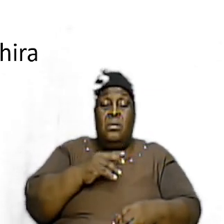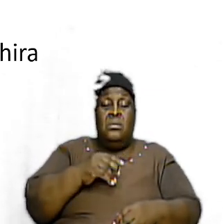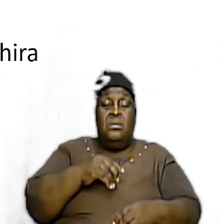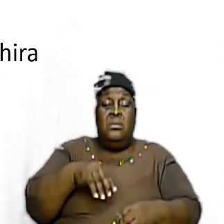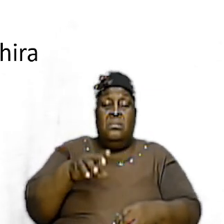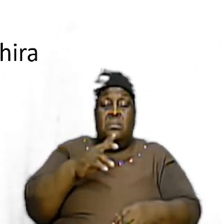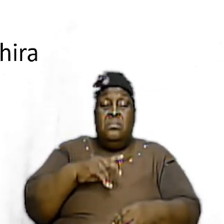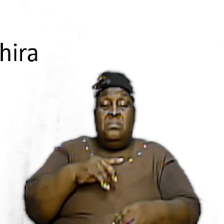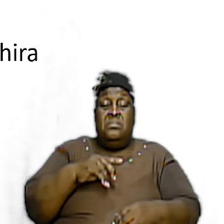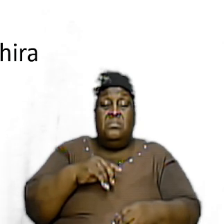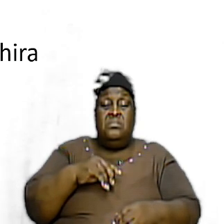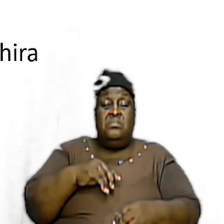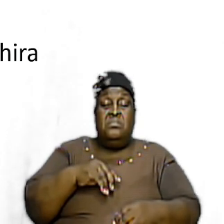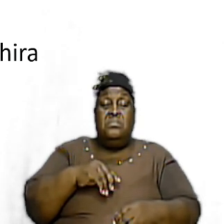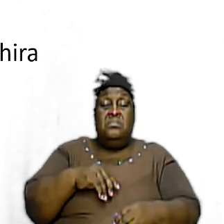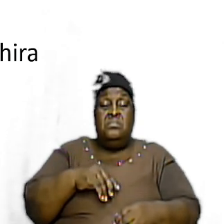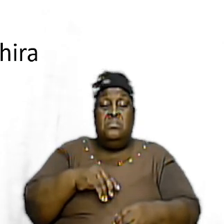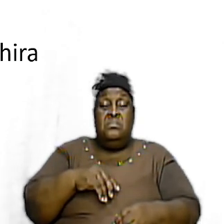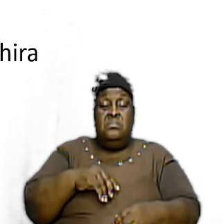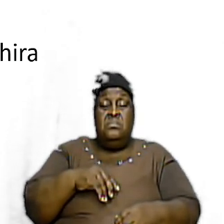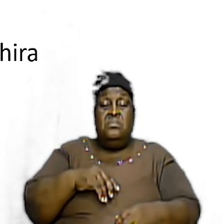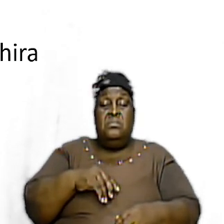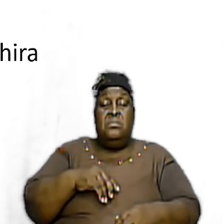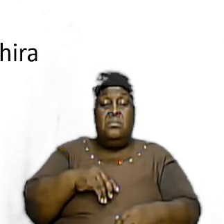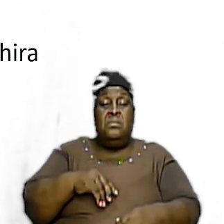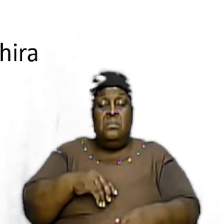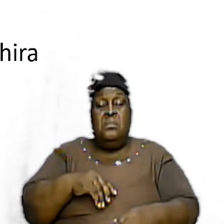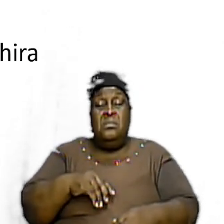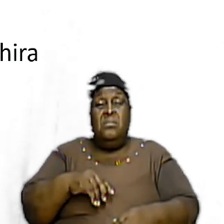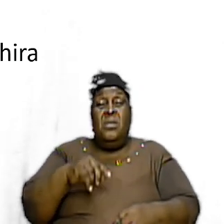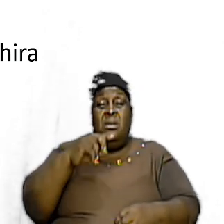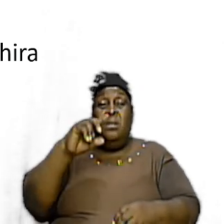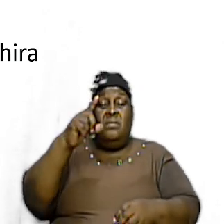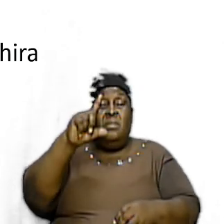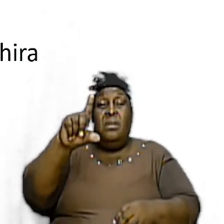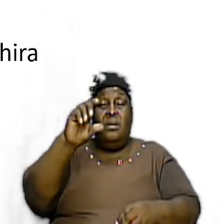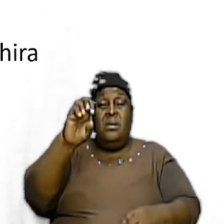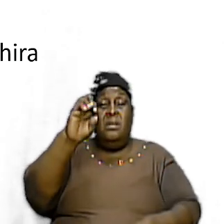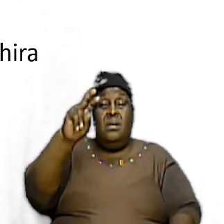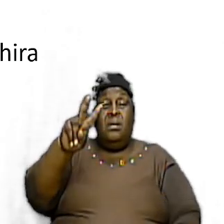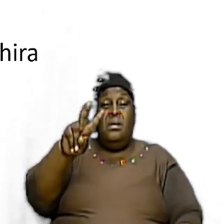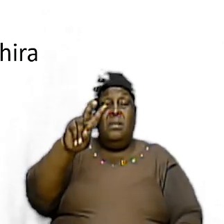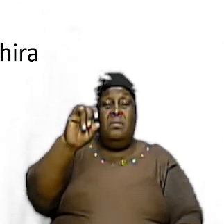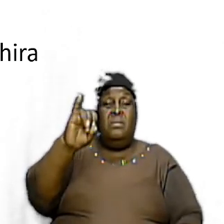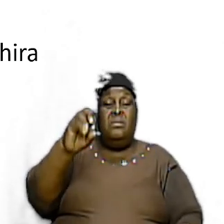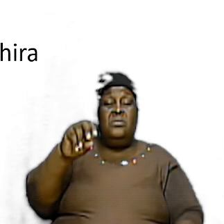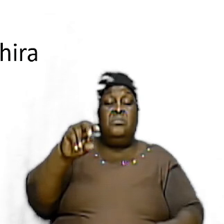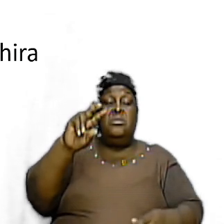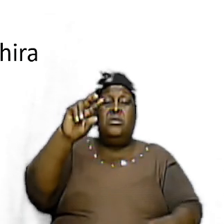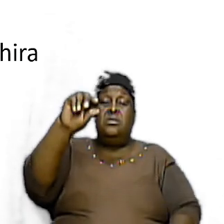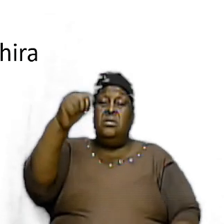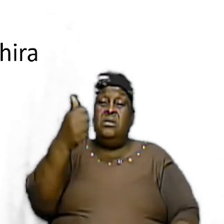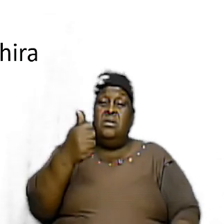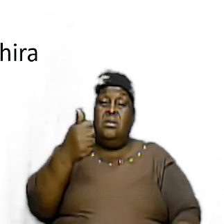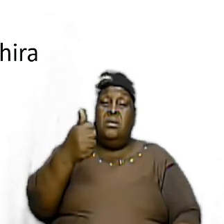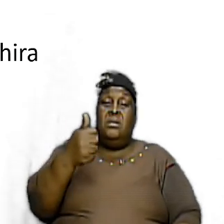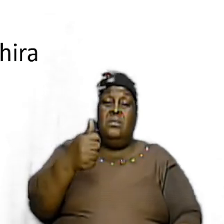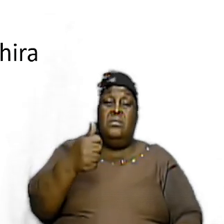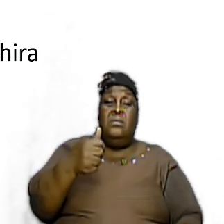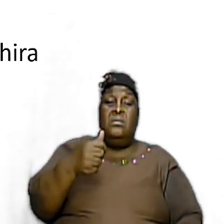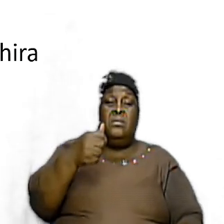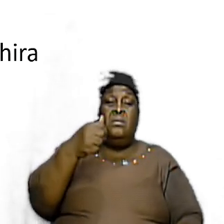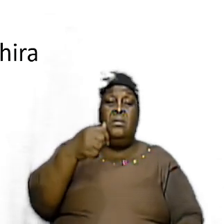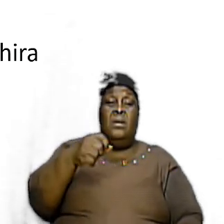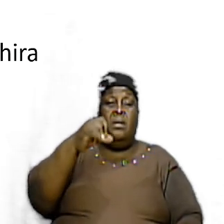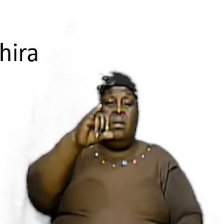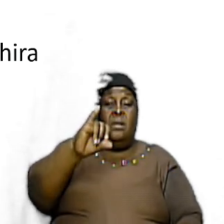how God treated with it so Leviticus chapter number 10 verses 1 to 2 Leviticus chapter number